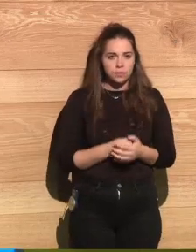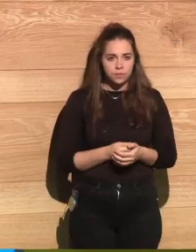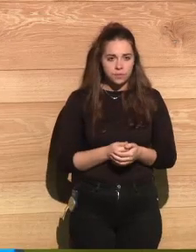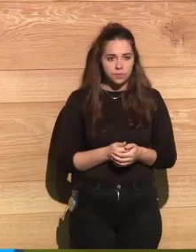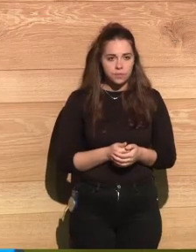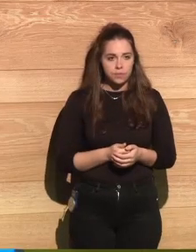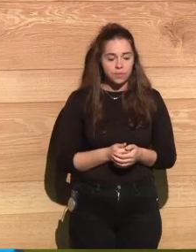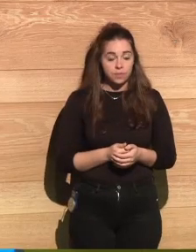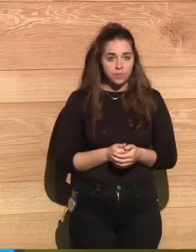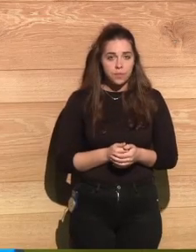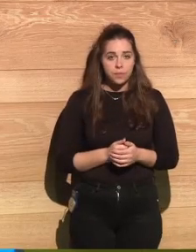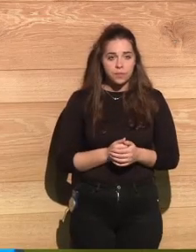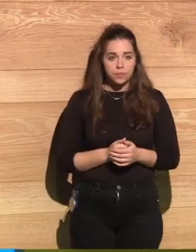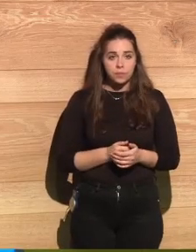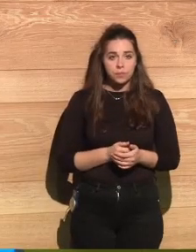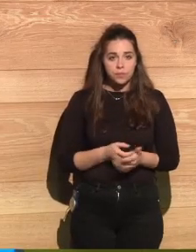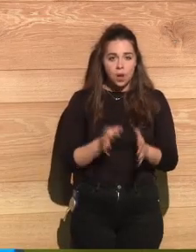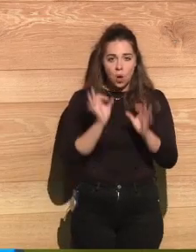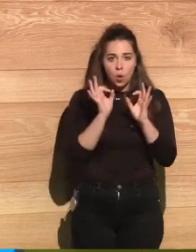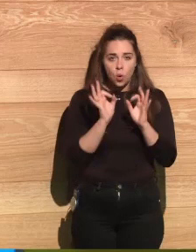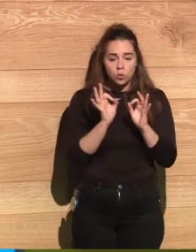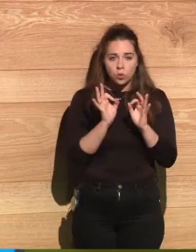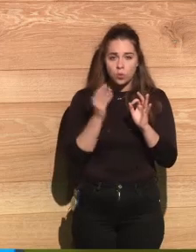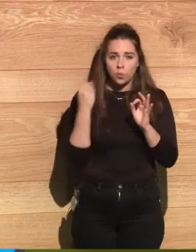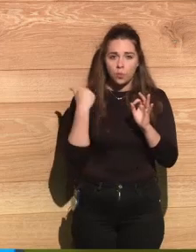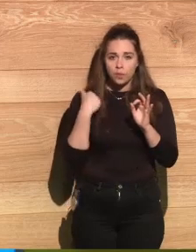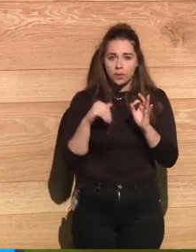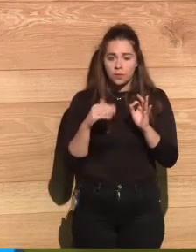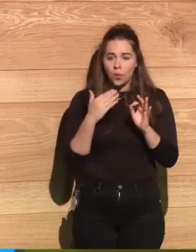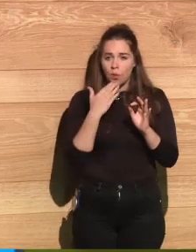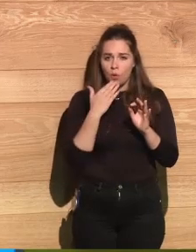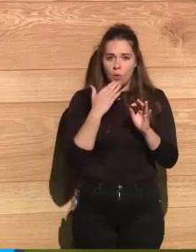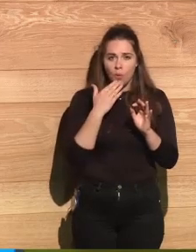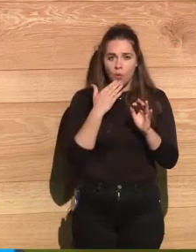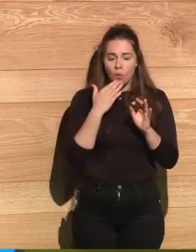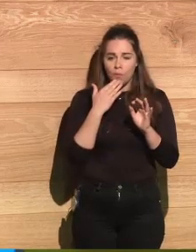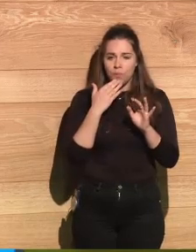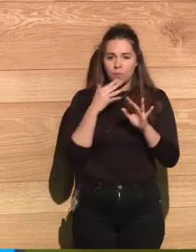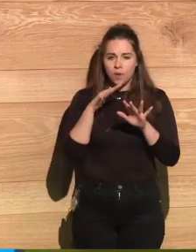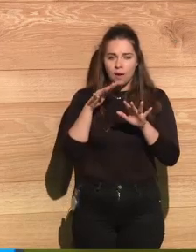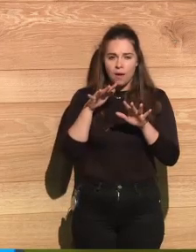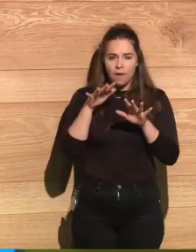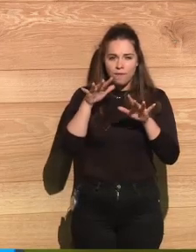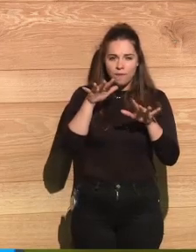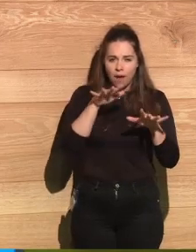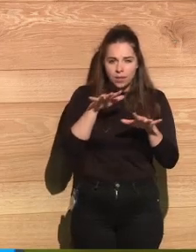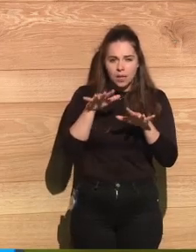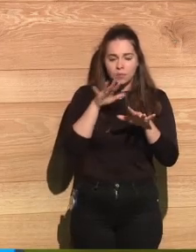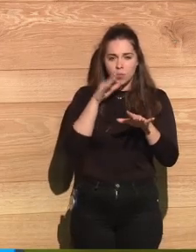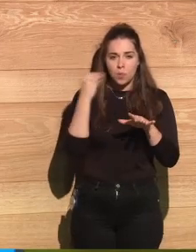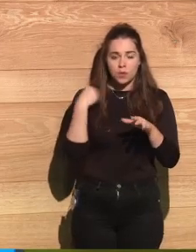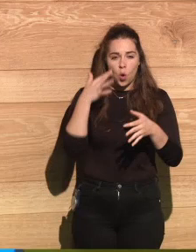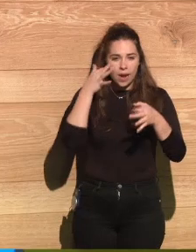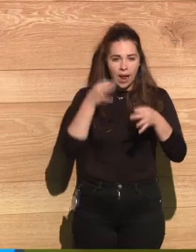procession of ghosts. I say ghosts because they didn't